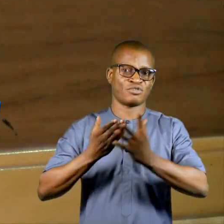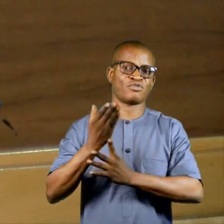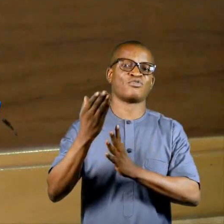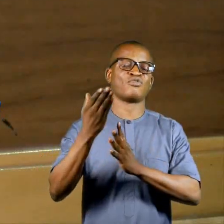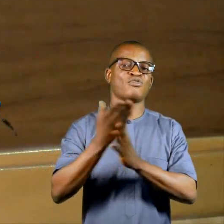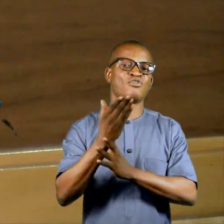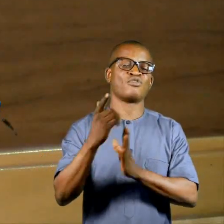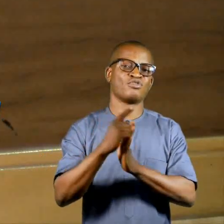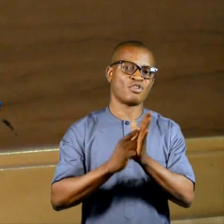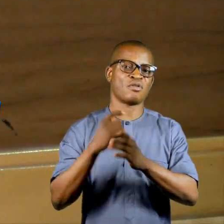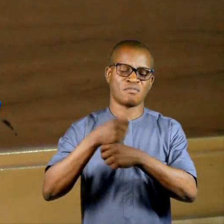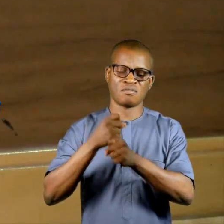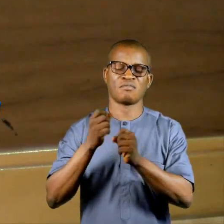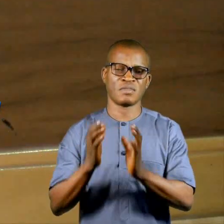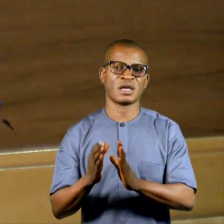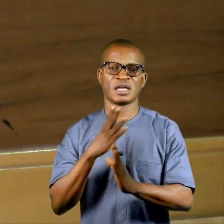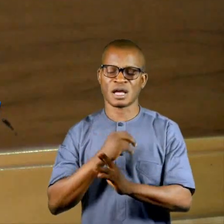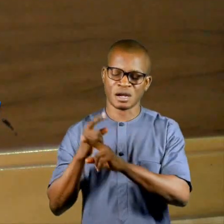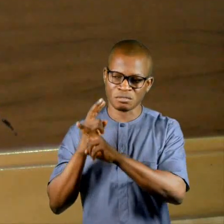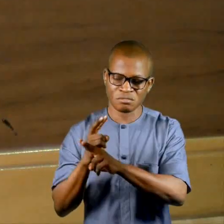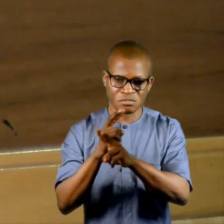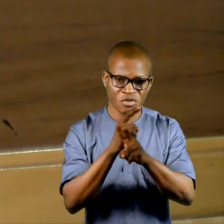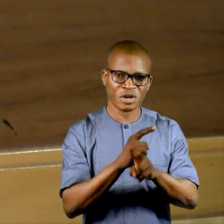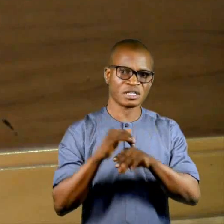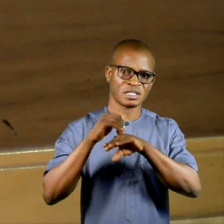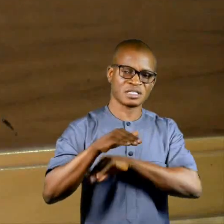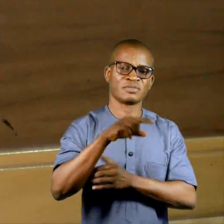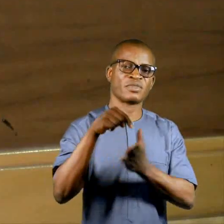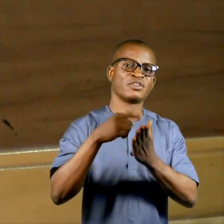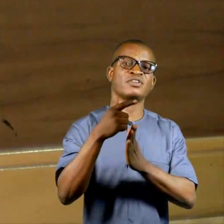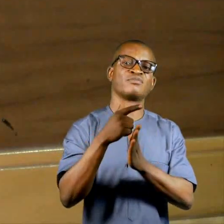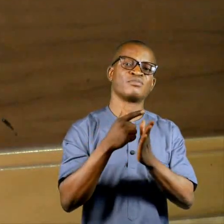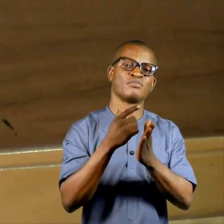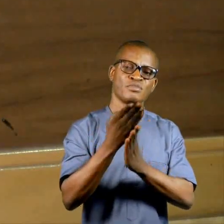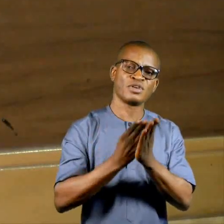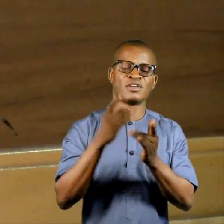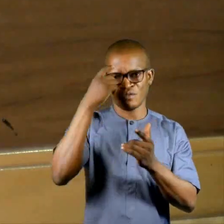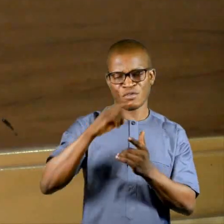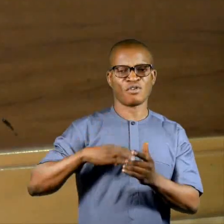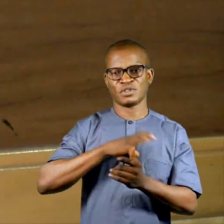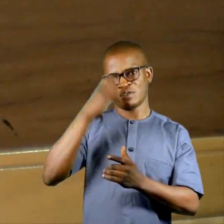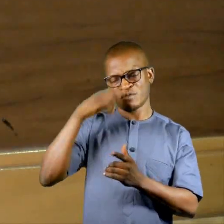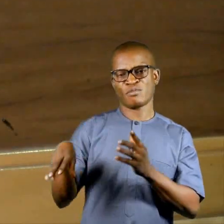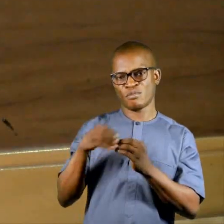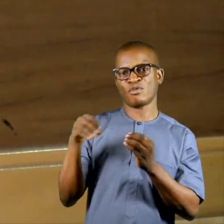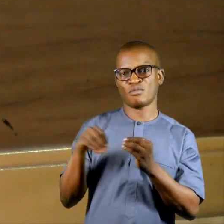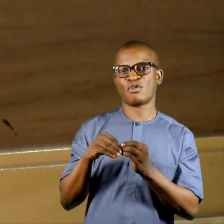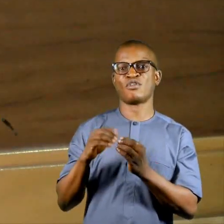lawmaking and oversight. Refer this bill to the committee for further legislative action.